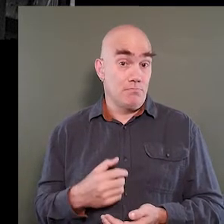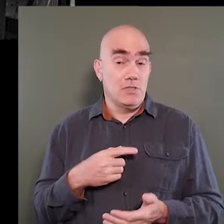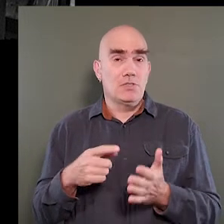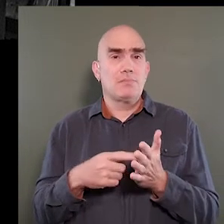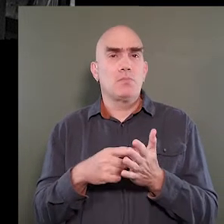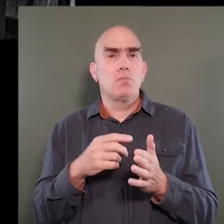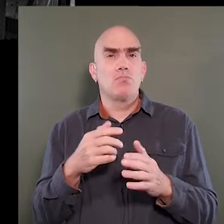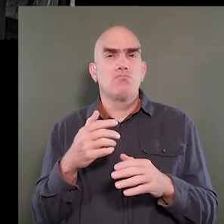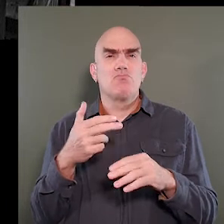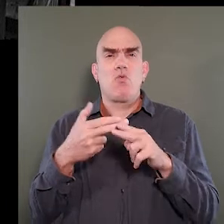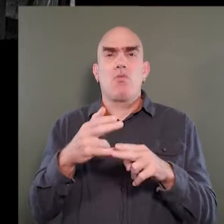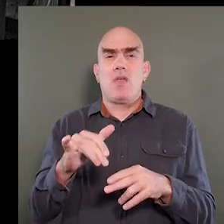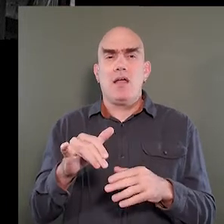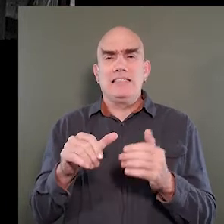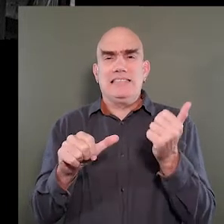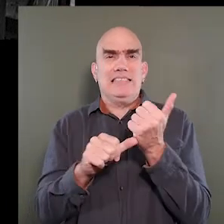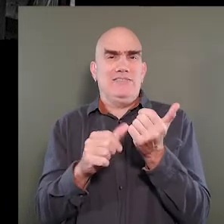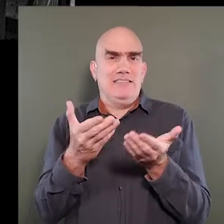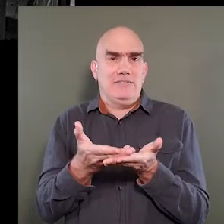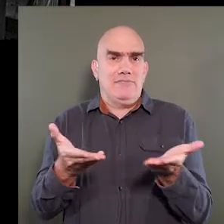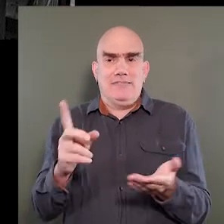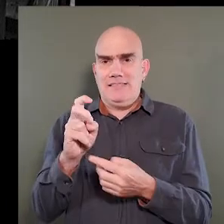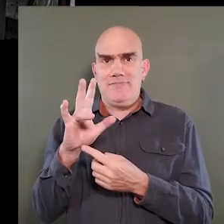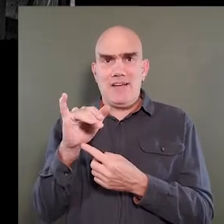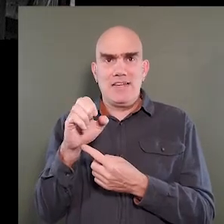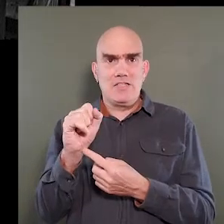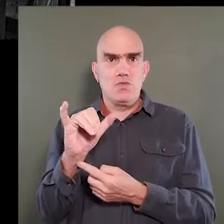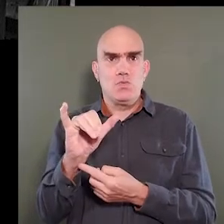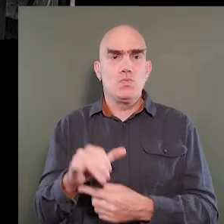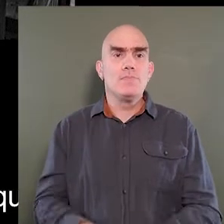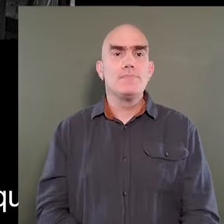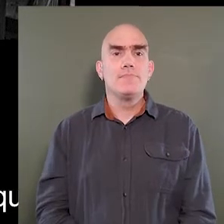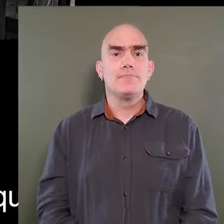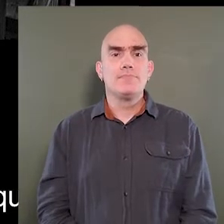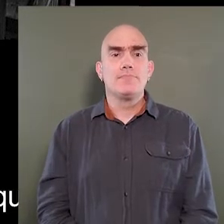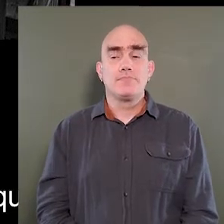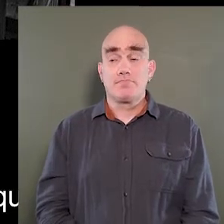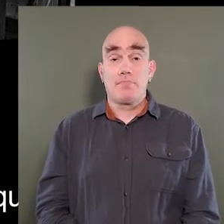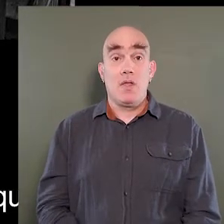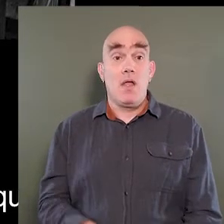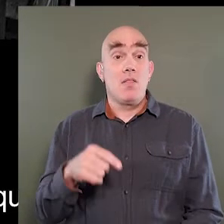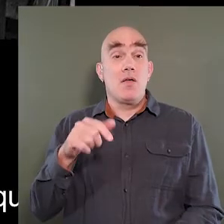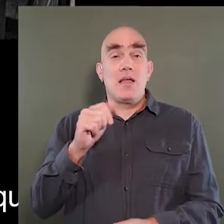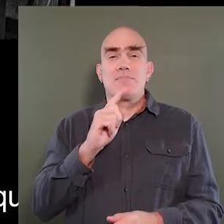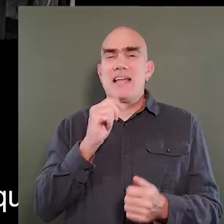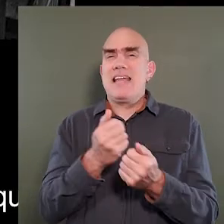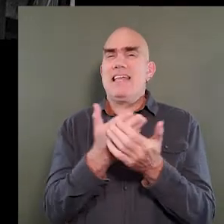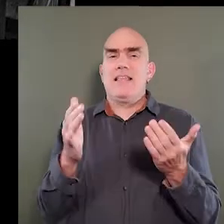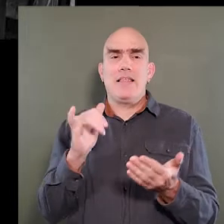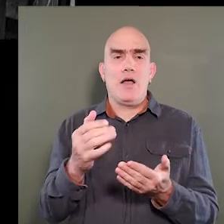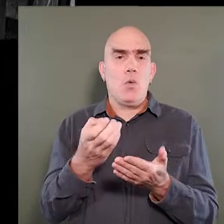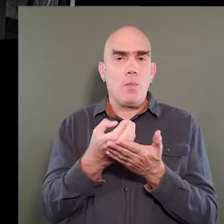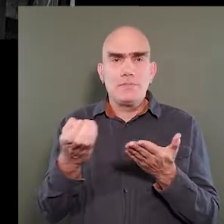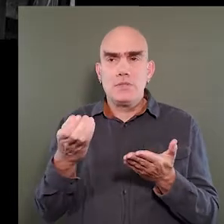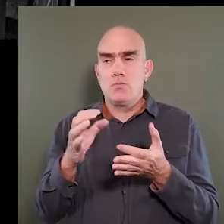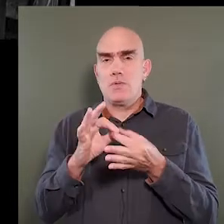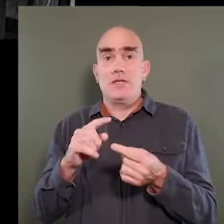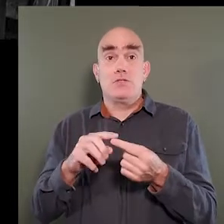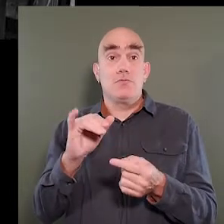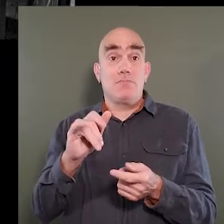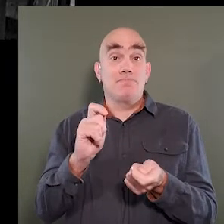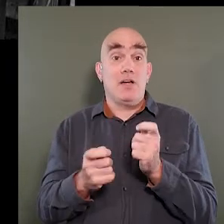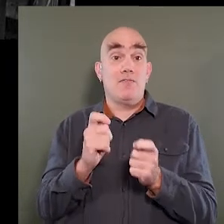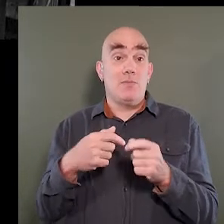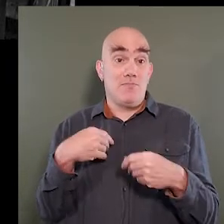sometimes refer to it as assistive devices as well. Those can be anything that is equipment related to the